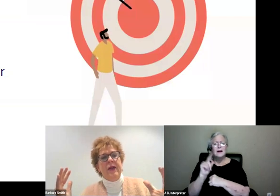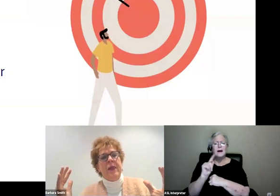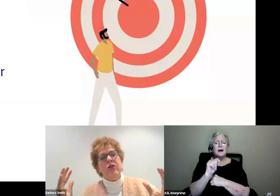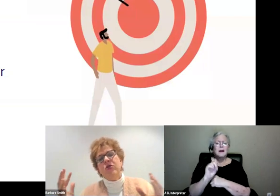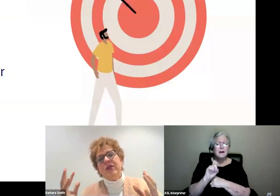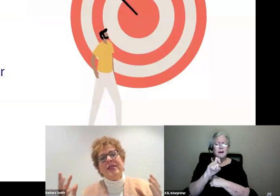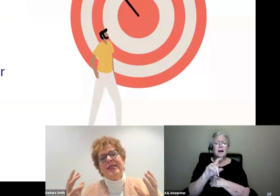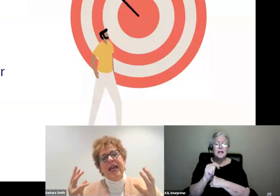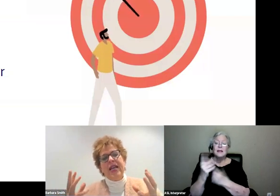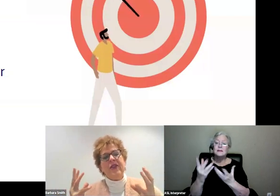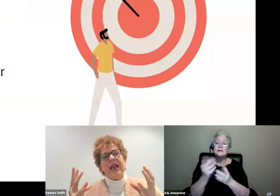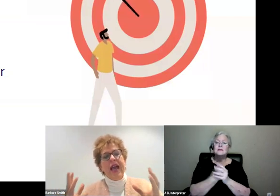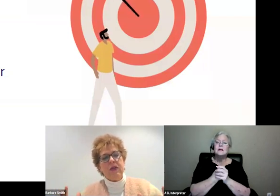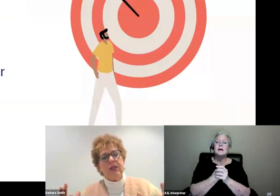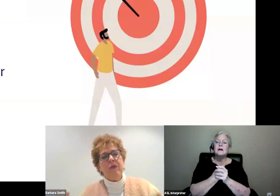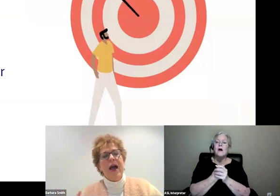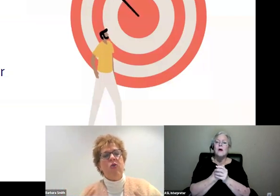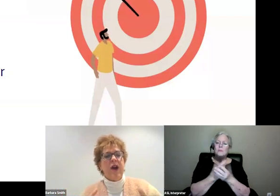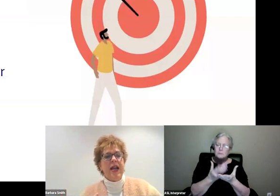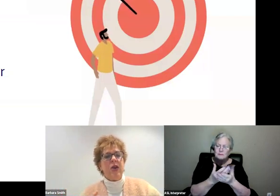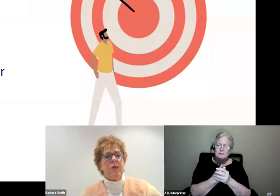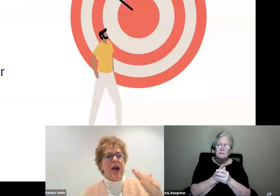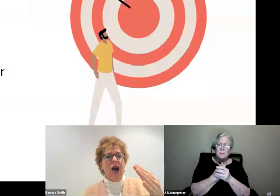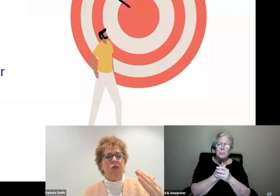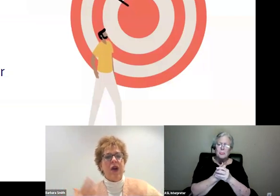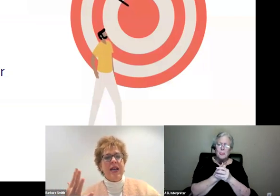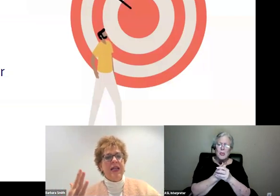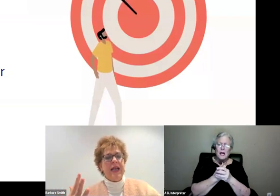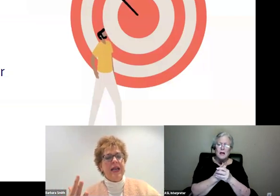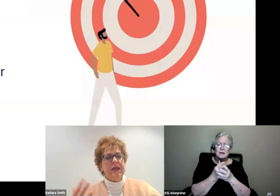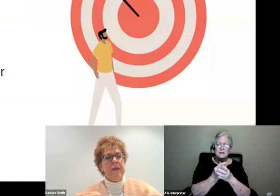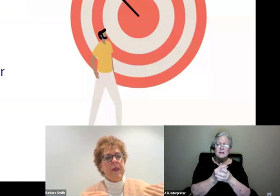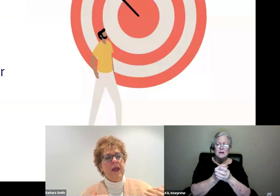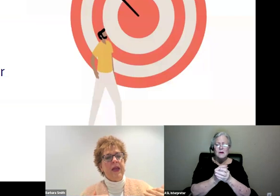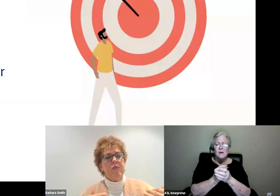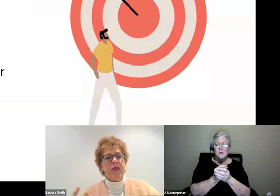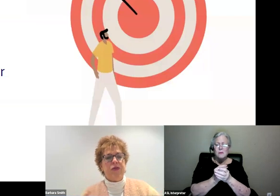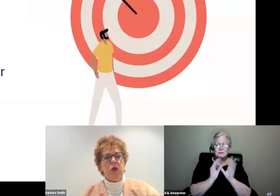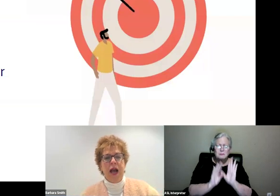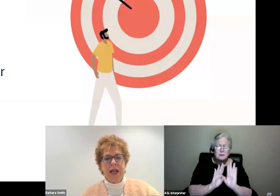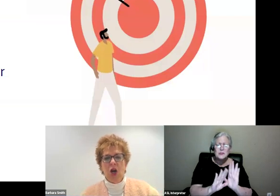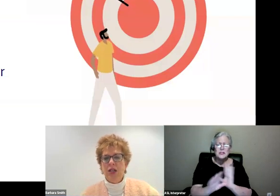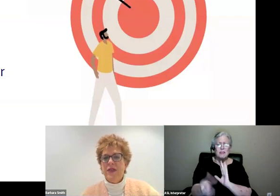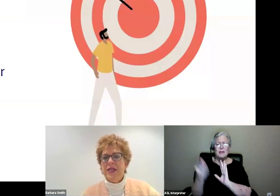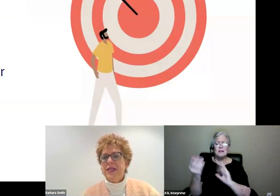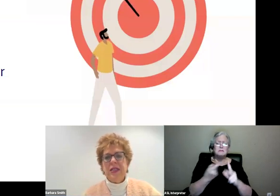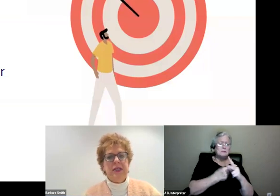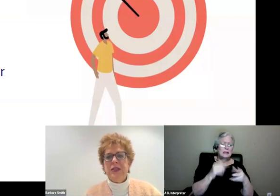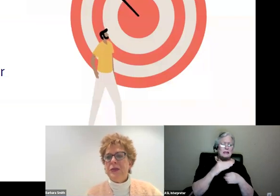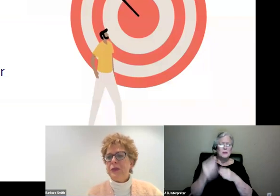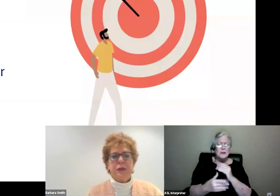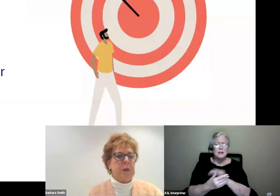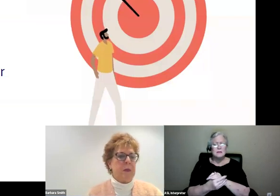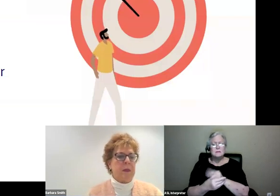end. Do you guys want to say anything else about writing or about how writing can be a through line in all of this?